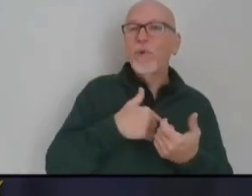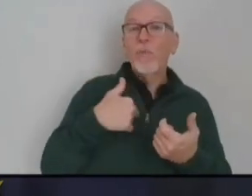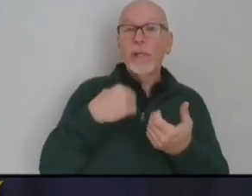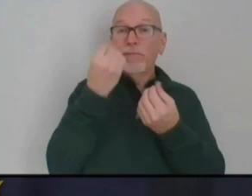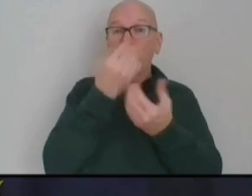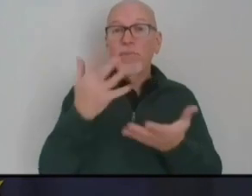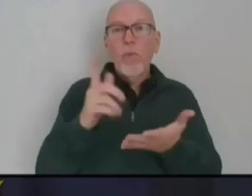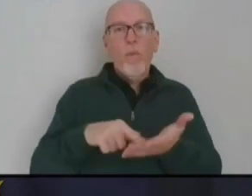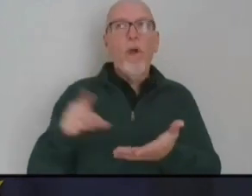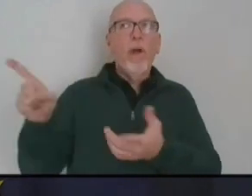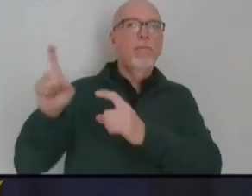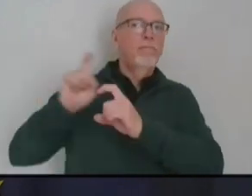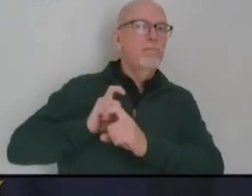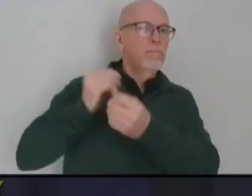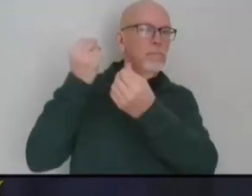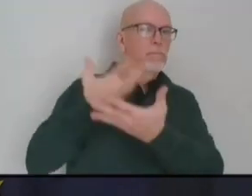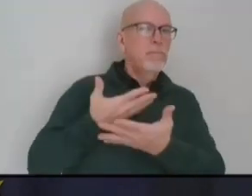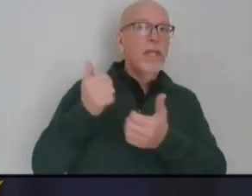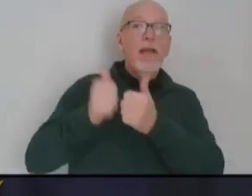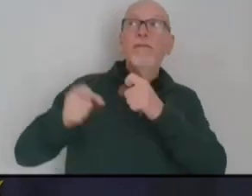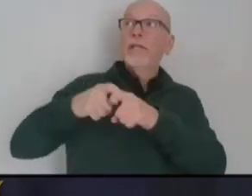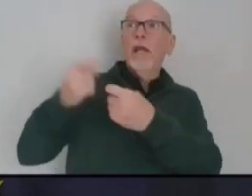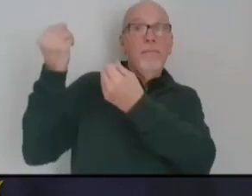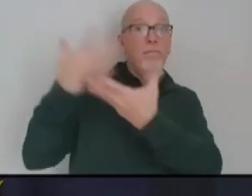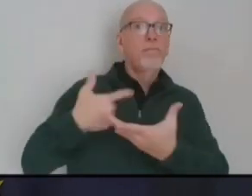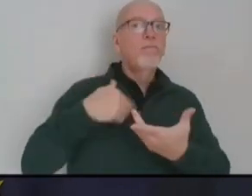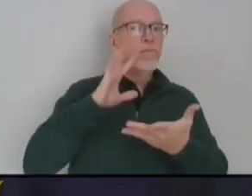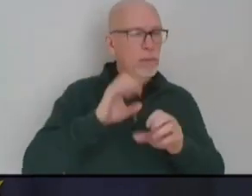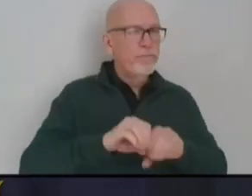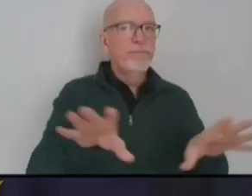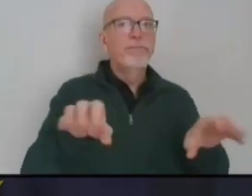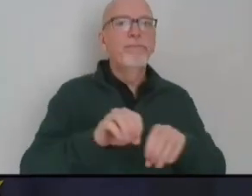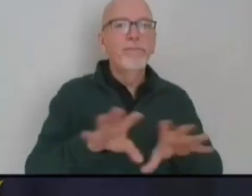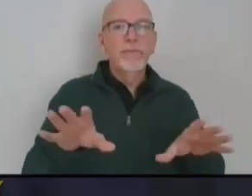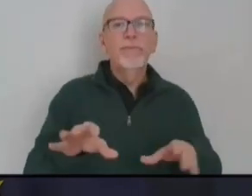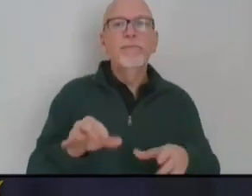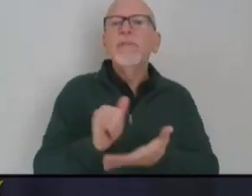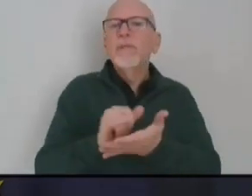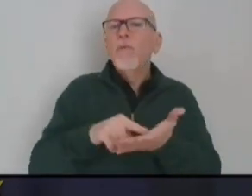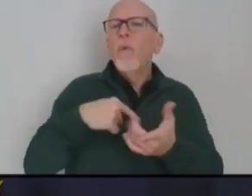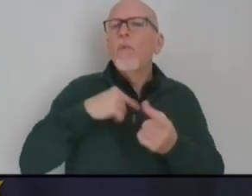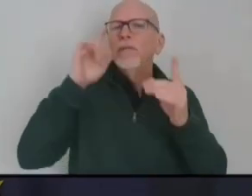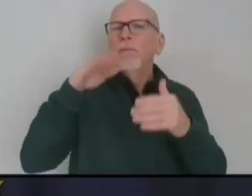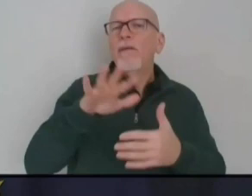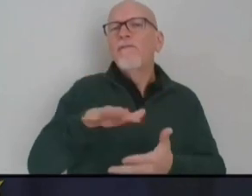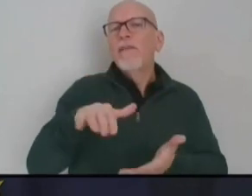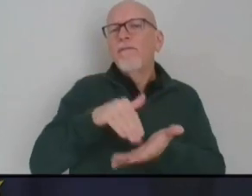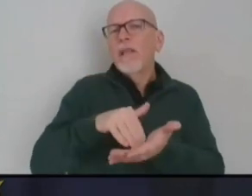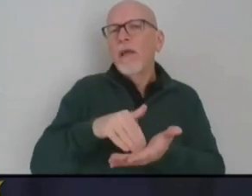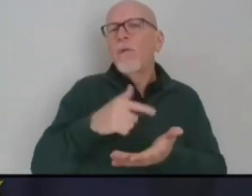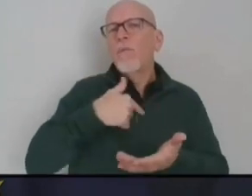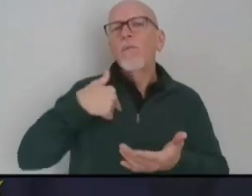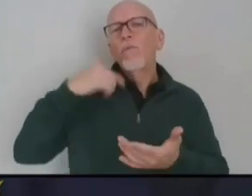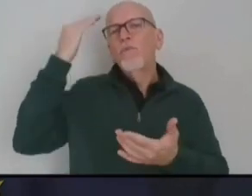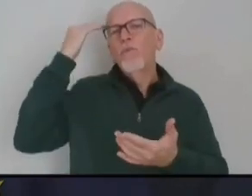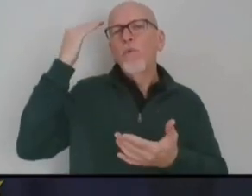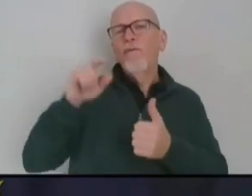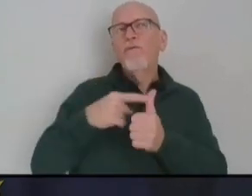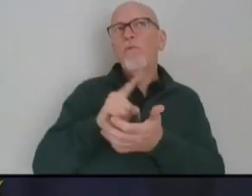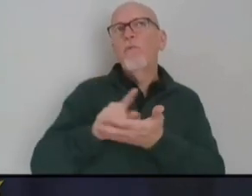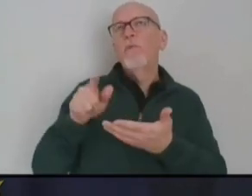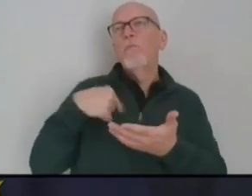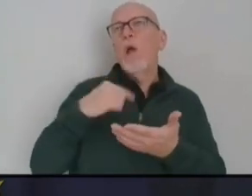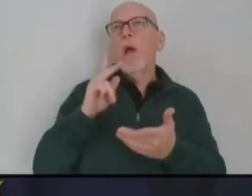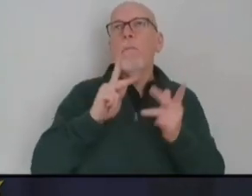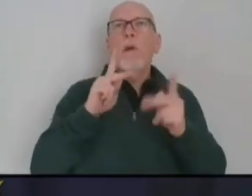allocated and everything that we're allocated we're going to push out. It is what we are expecting just based on what we knew that first week was going to look like and we were going to get our population